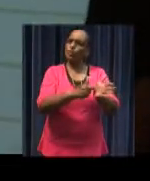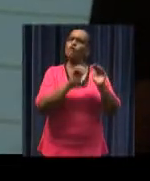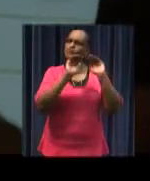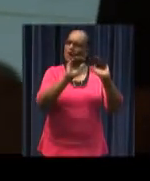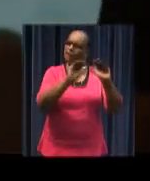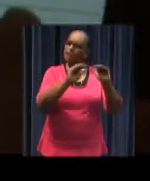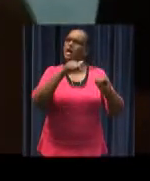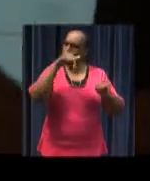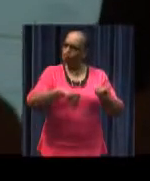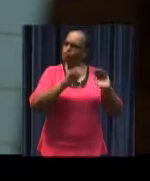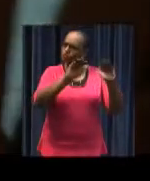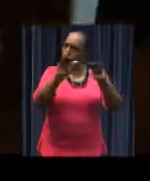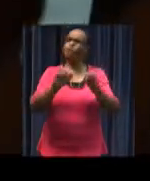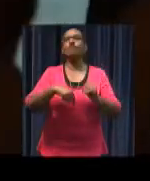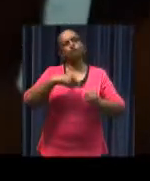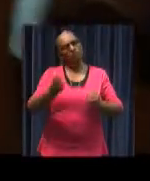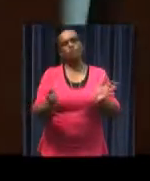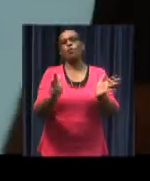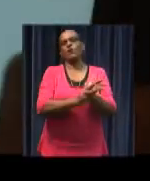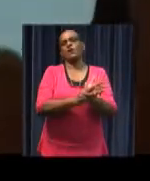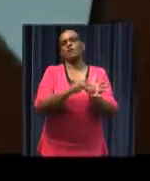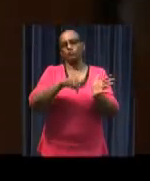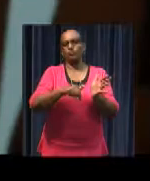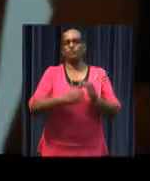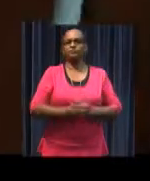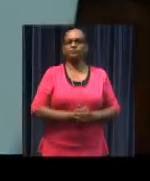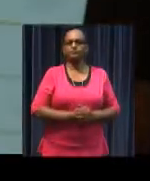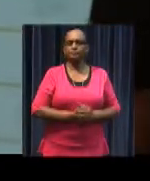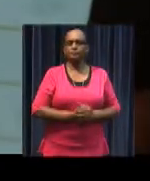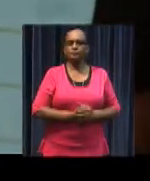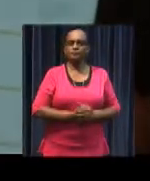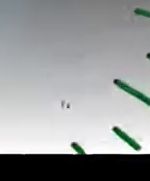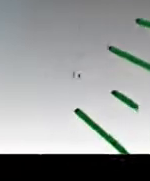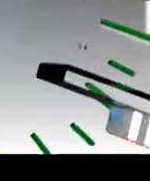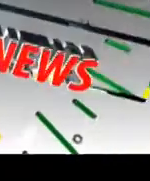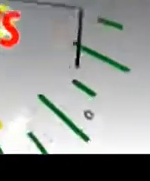the information is used properly especially on legislation